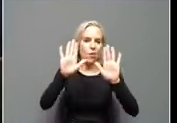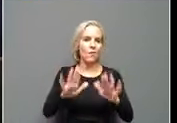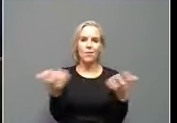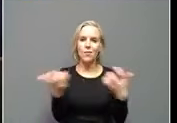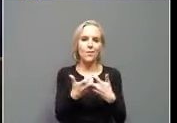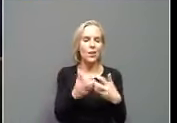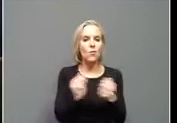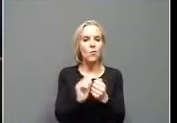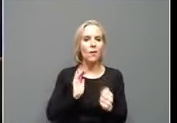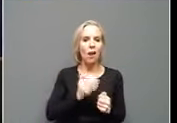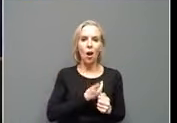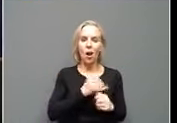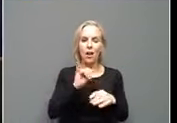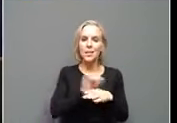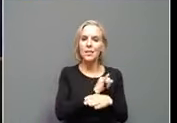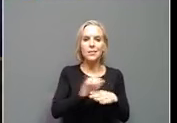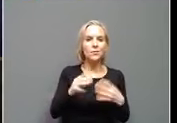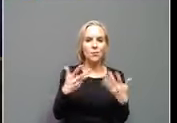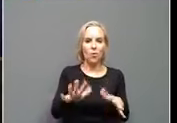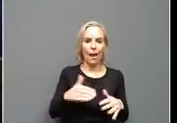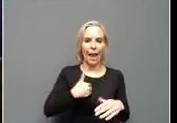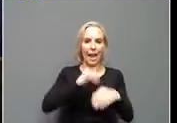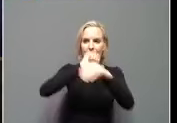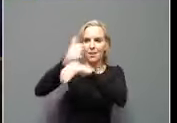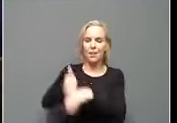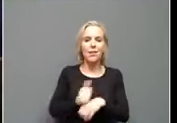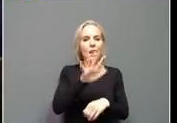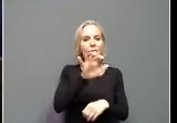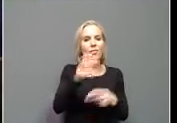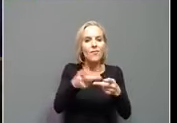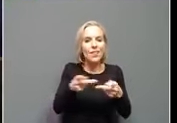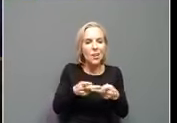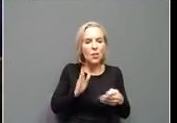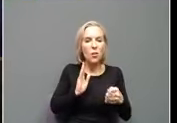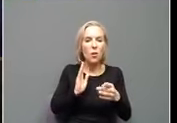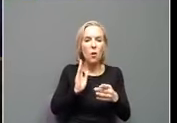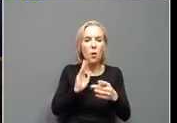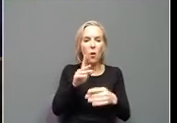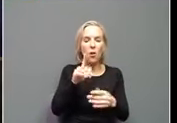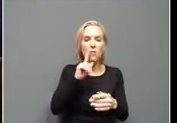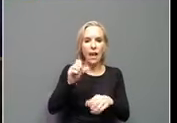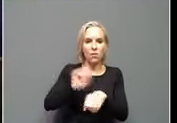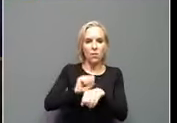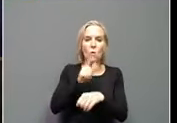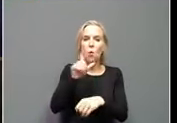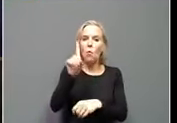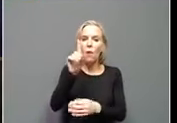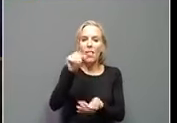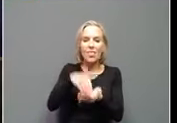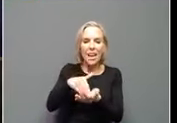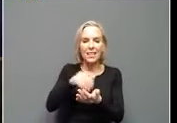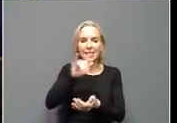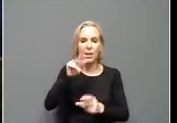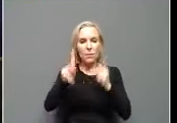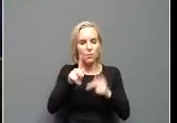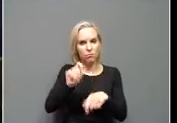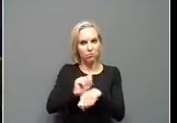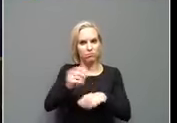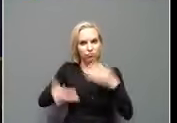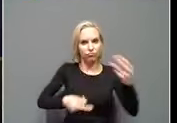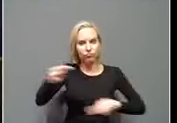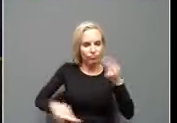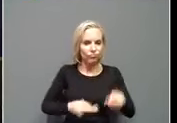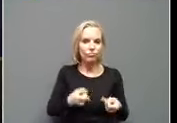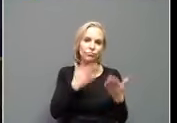includes over 500 facilities employing over 100,000 Kentuckians. I want to say thank you to Pack Our Parts for locating in Kentucky,